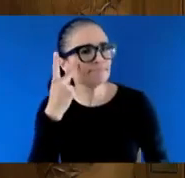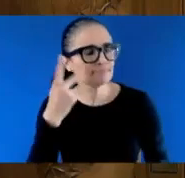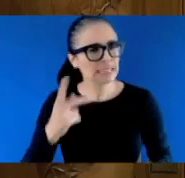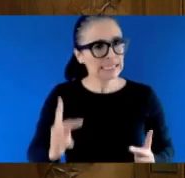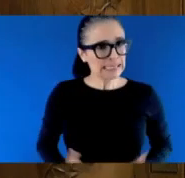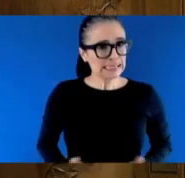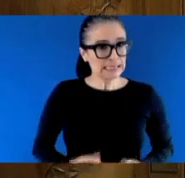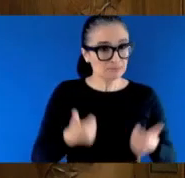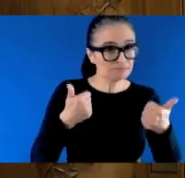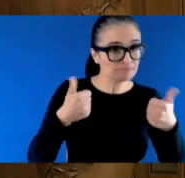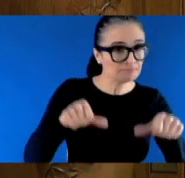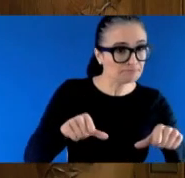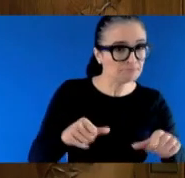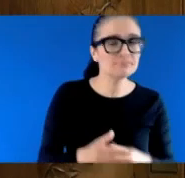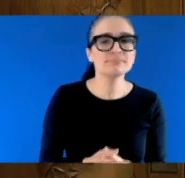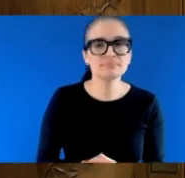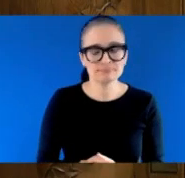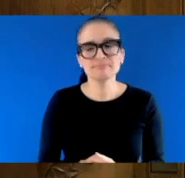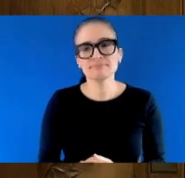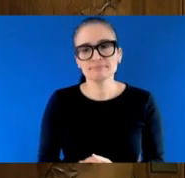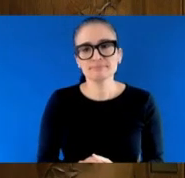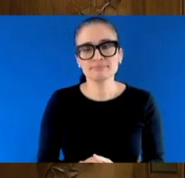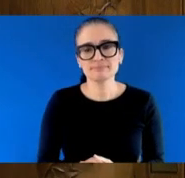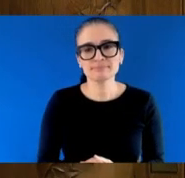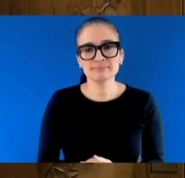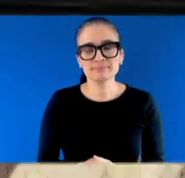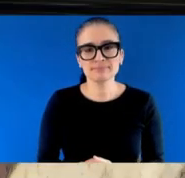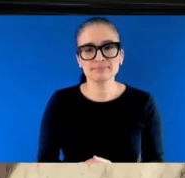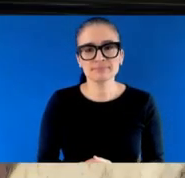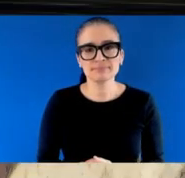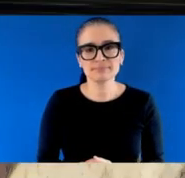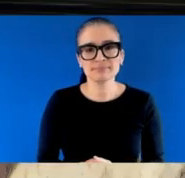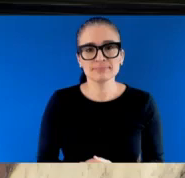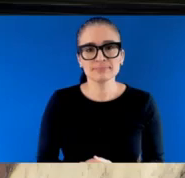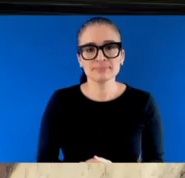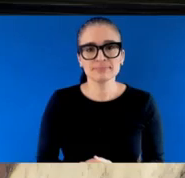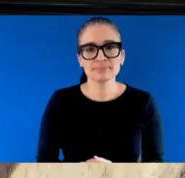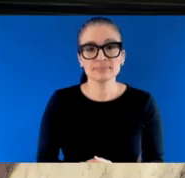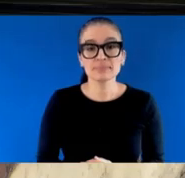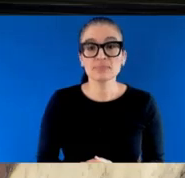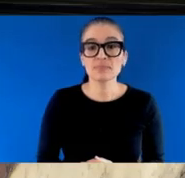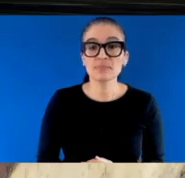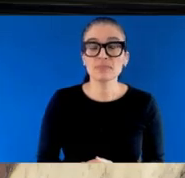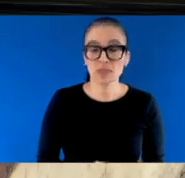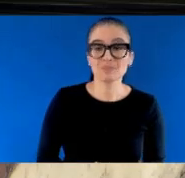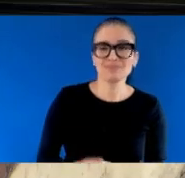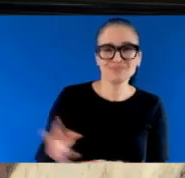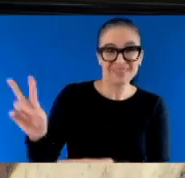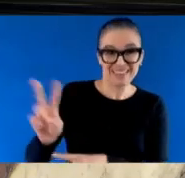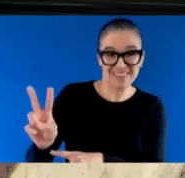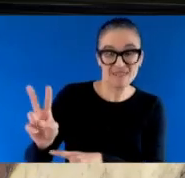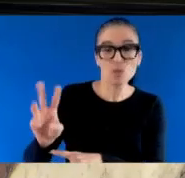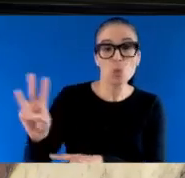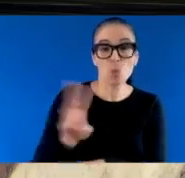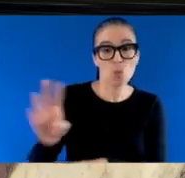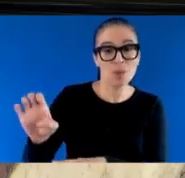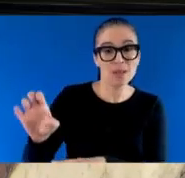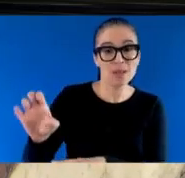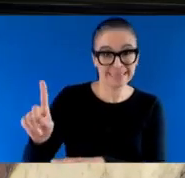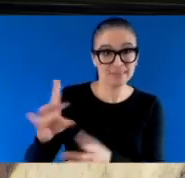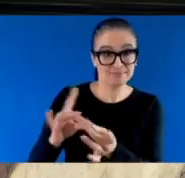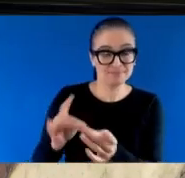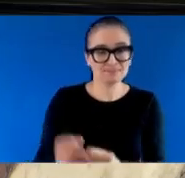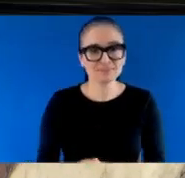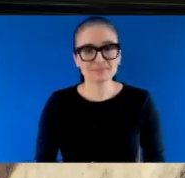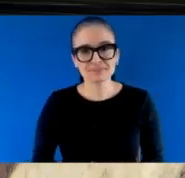Member for Vancouver, West End. Thank you, Honourable Speaker. Well, I remember it very clearly. I was in a meeting a couple of weeks ago in my constituency